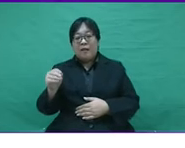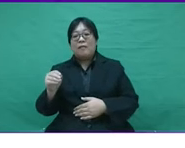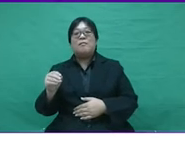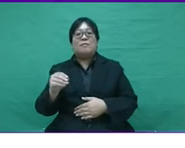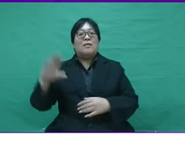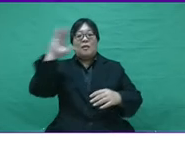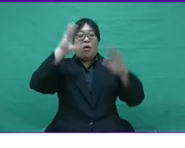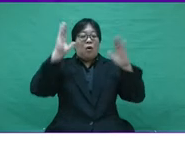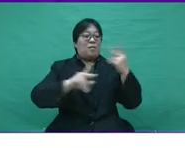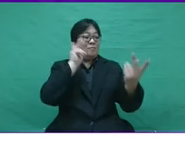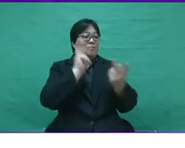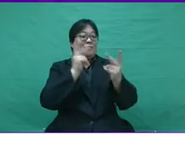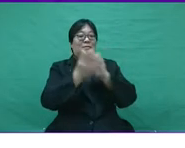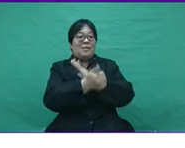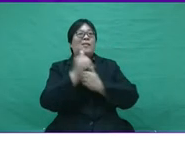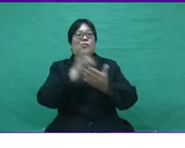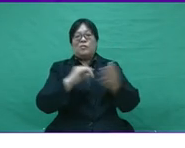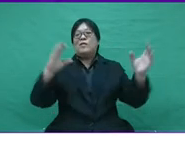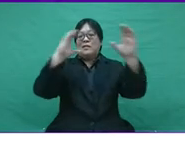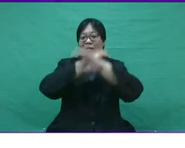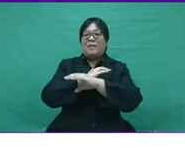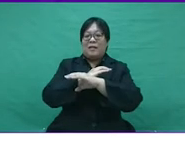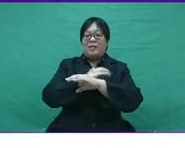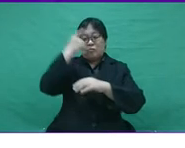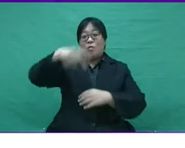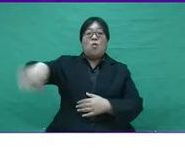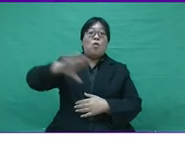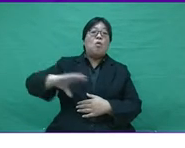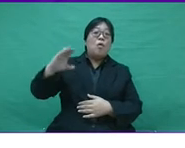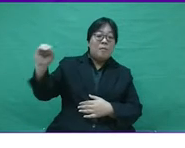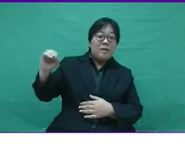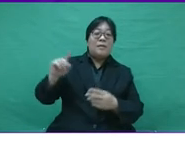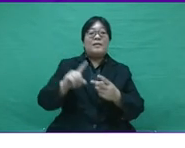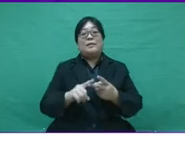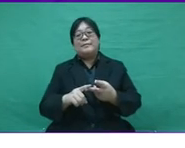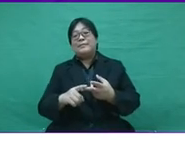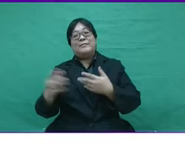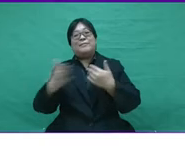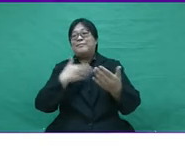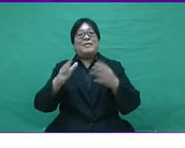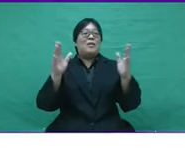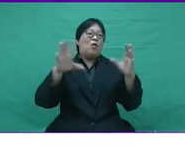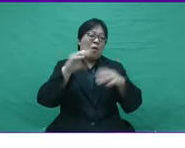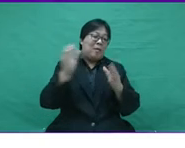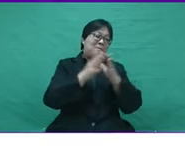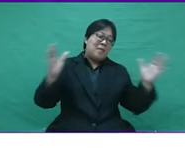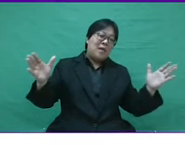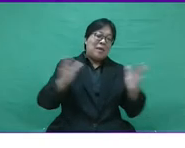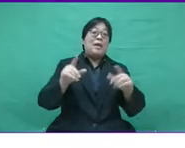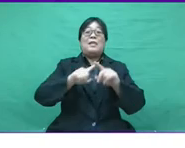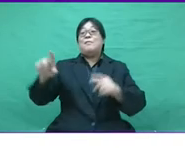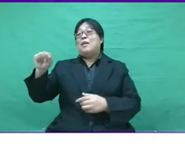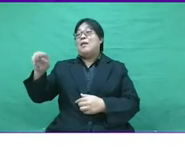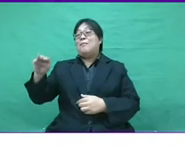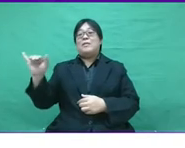attracting employees and finding the right talents is a challenge task for company any